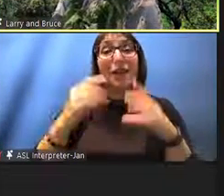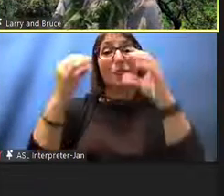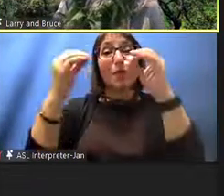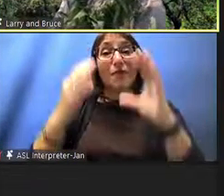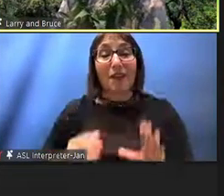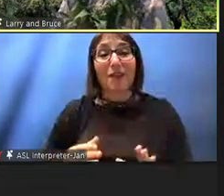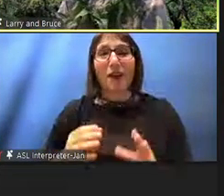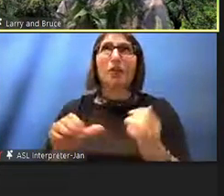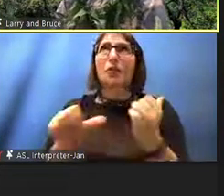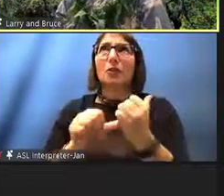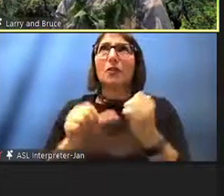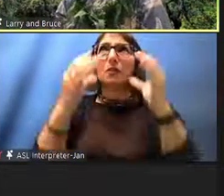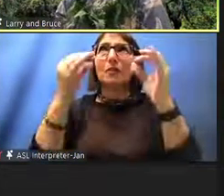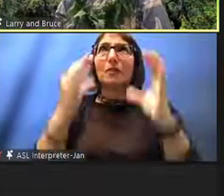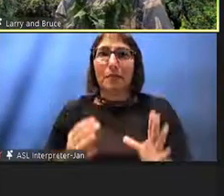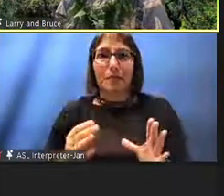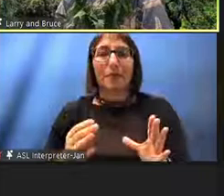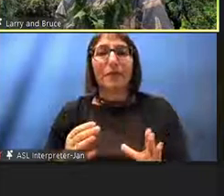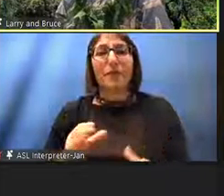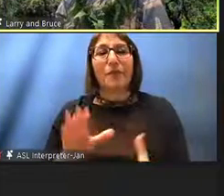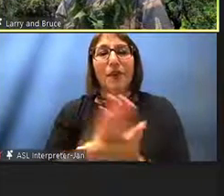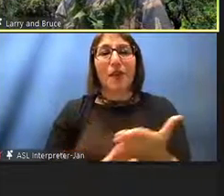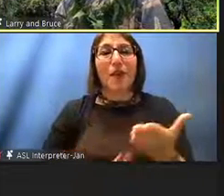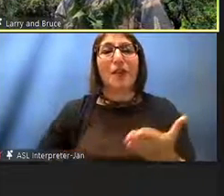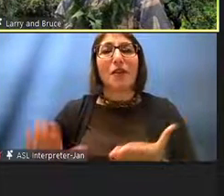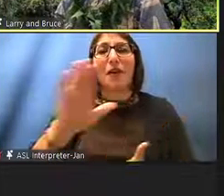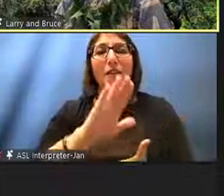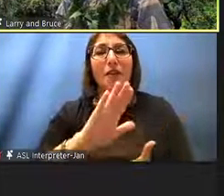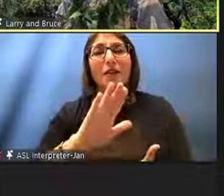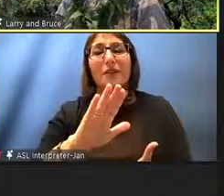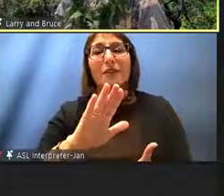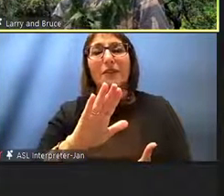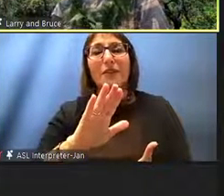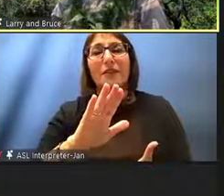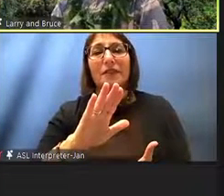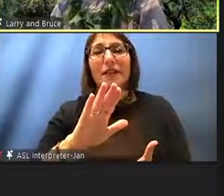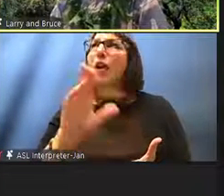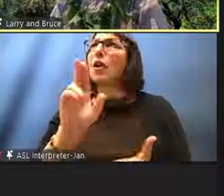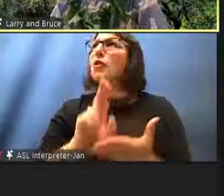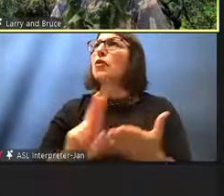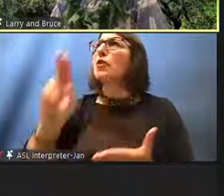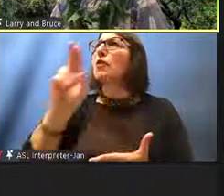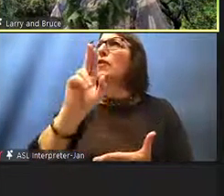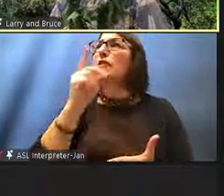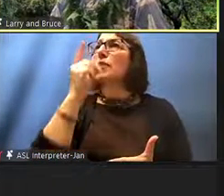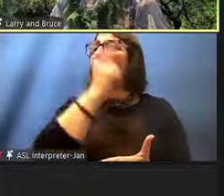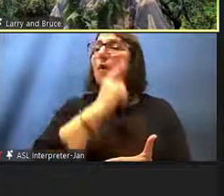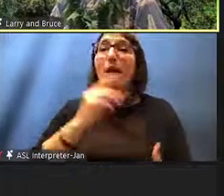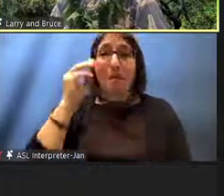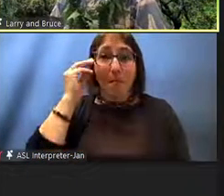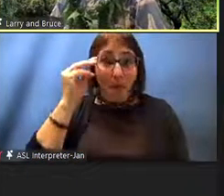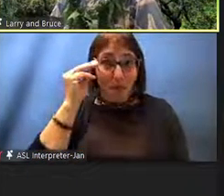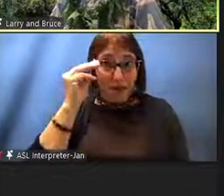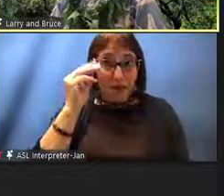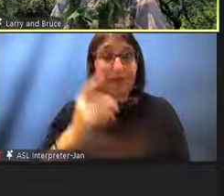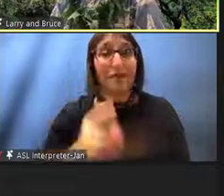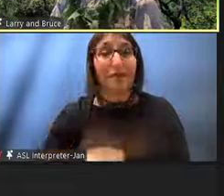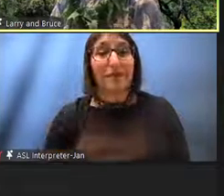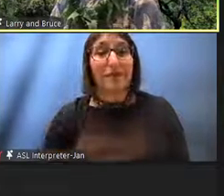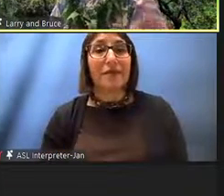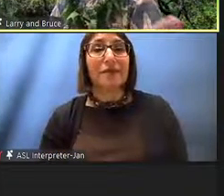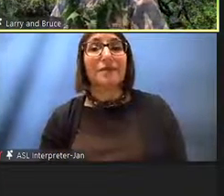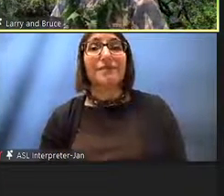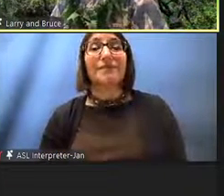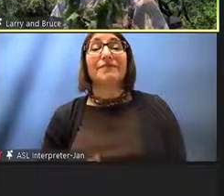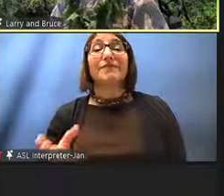professor at the College of University of Hawaii at Maui. And then going